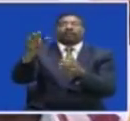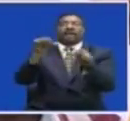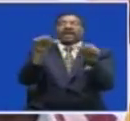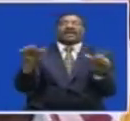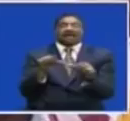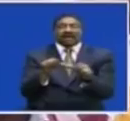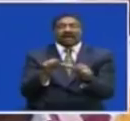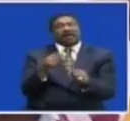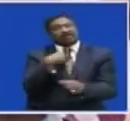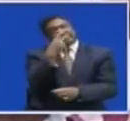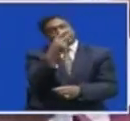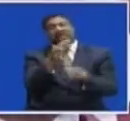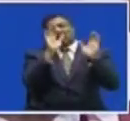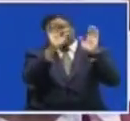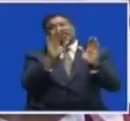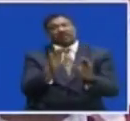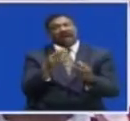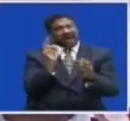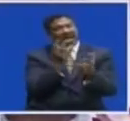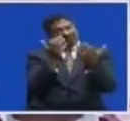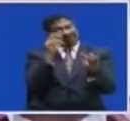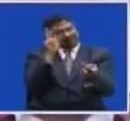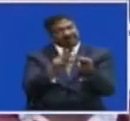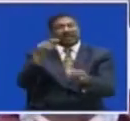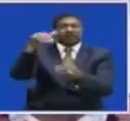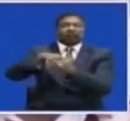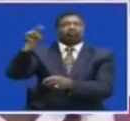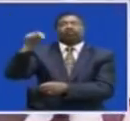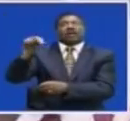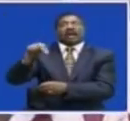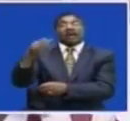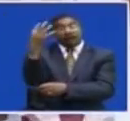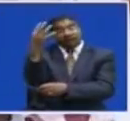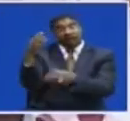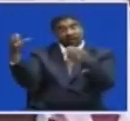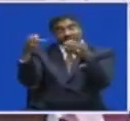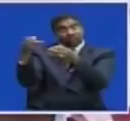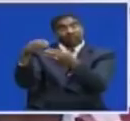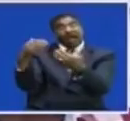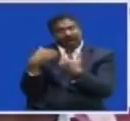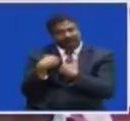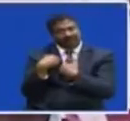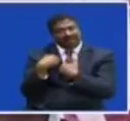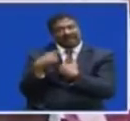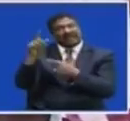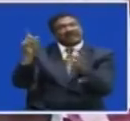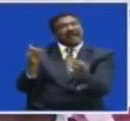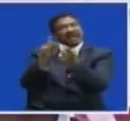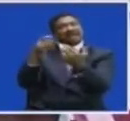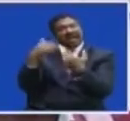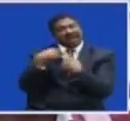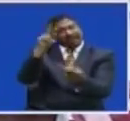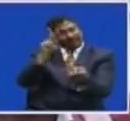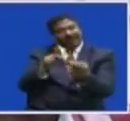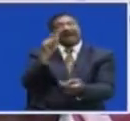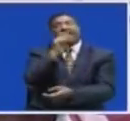Mkuba constituency in Indola It's a list developed actually in Indola, we have four constituencies So it has historical challenges which are similar to Kanyama So that's